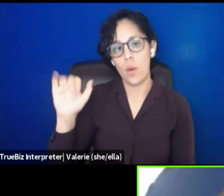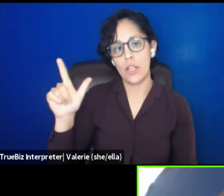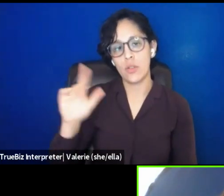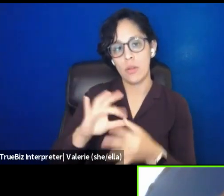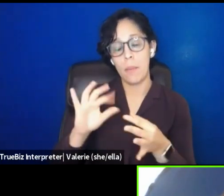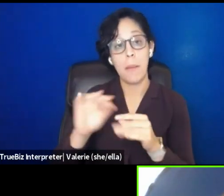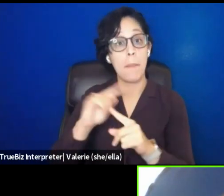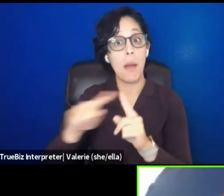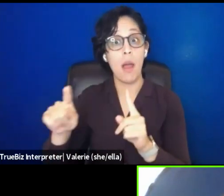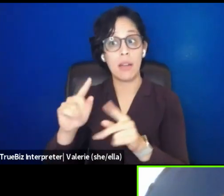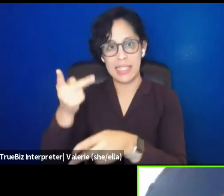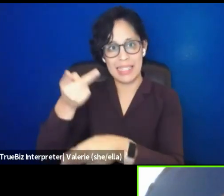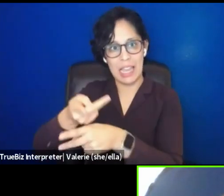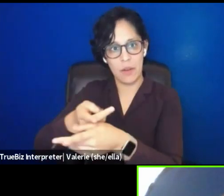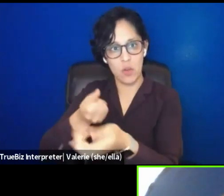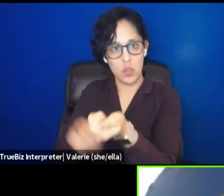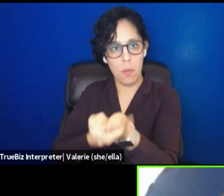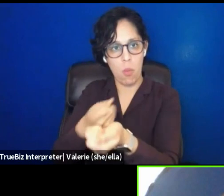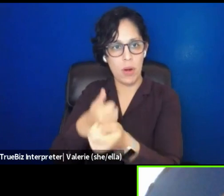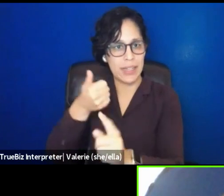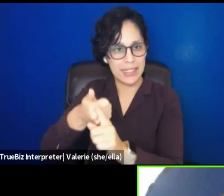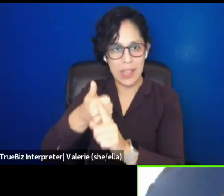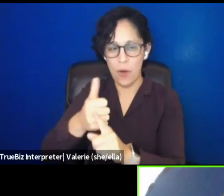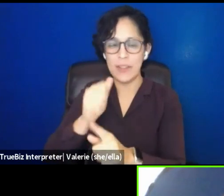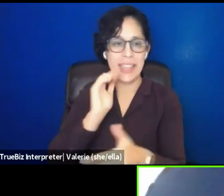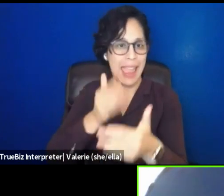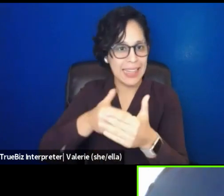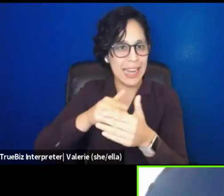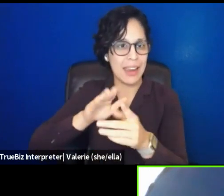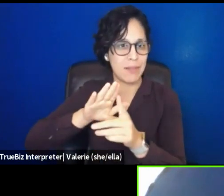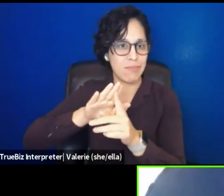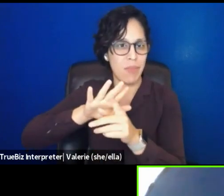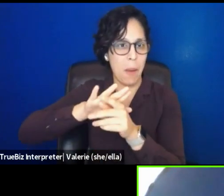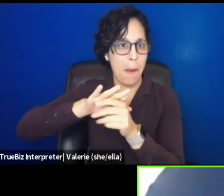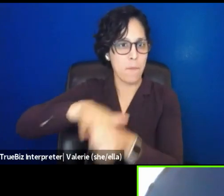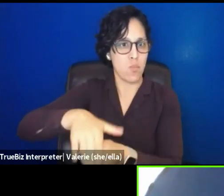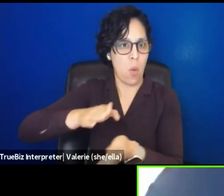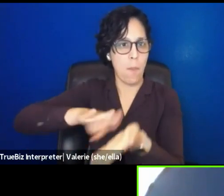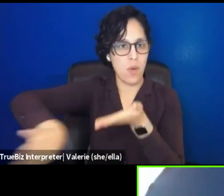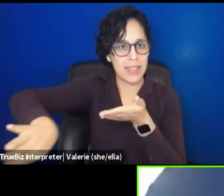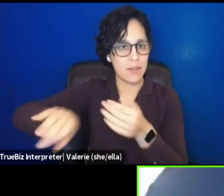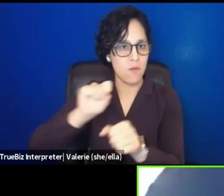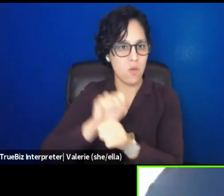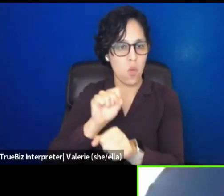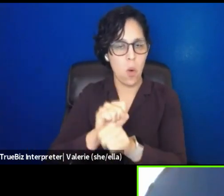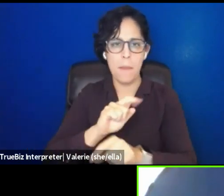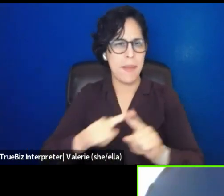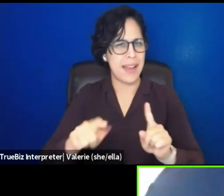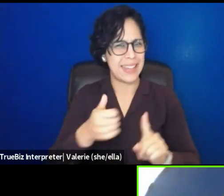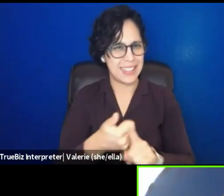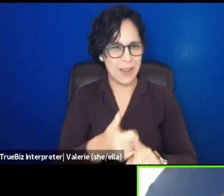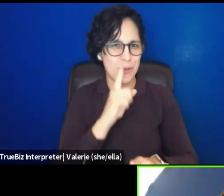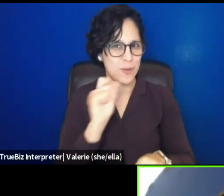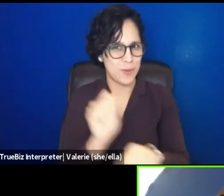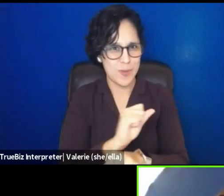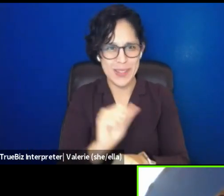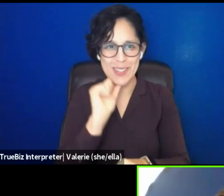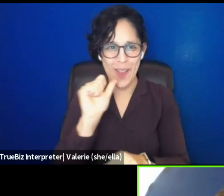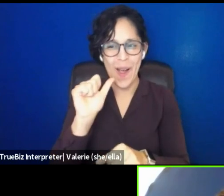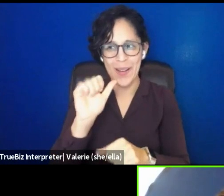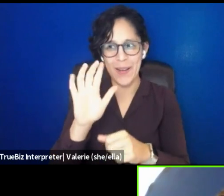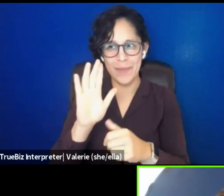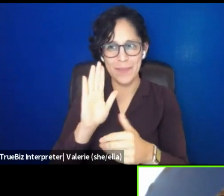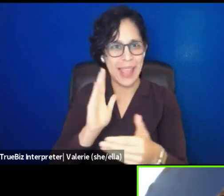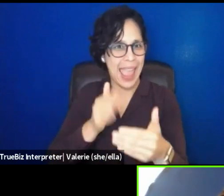-oppressive work and it's not truly anti-oppressive work if it only exists in like one location or for one project. Um, and I